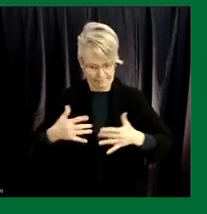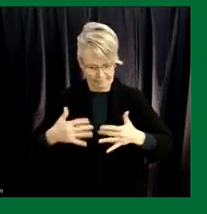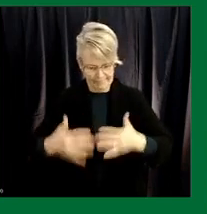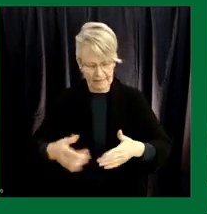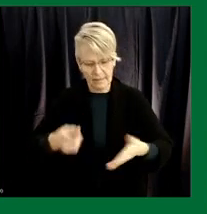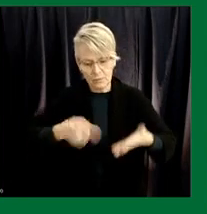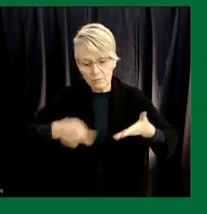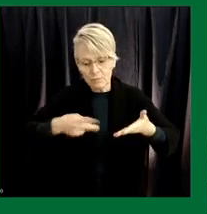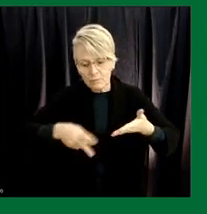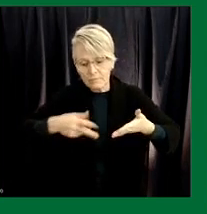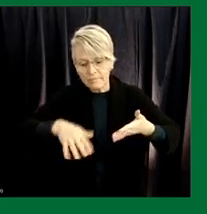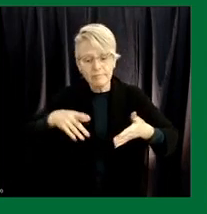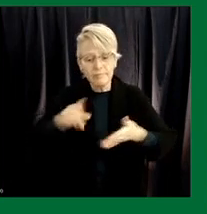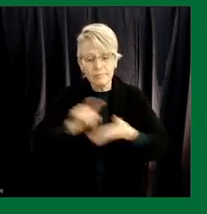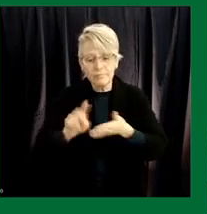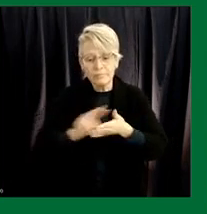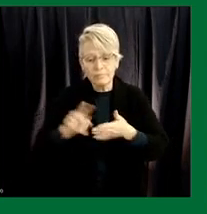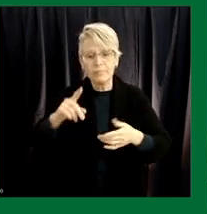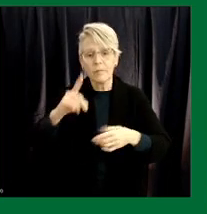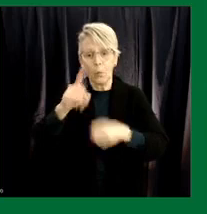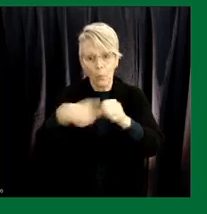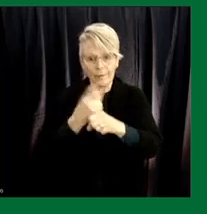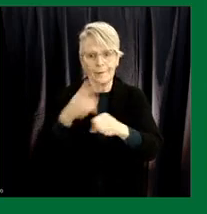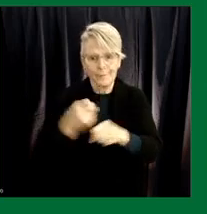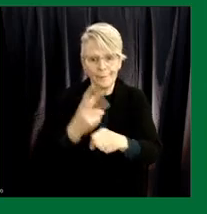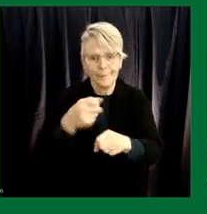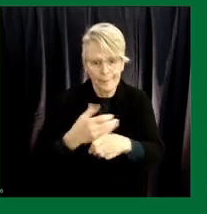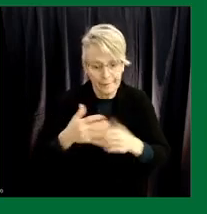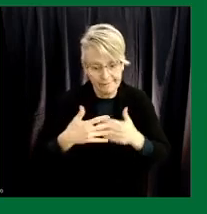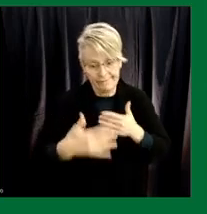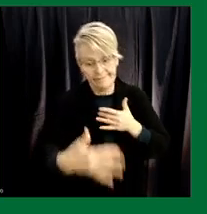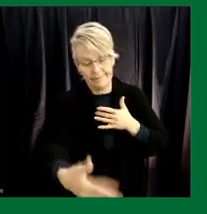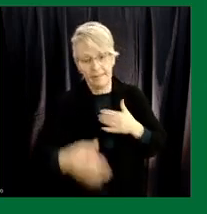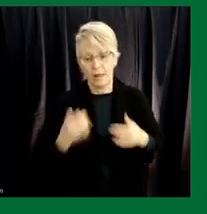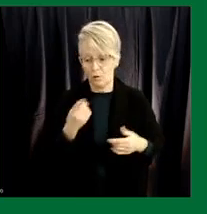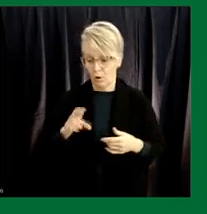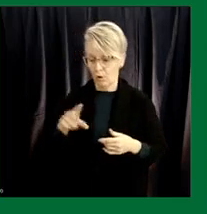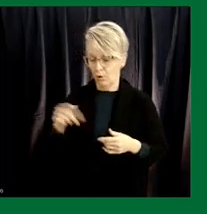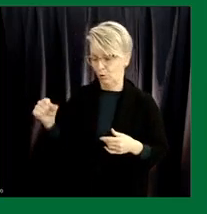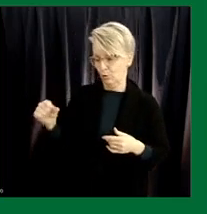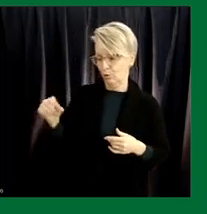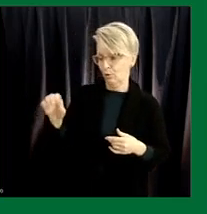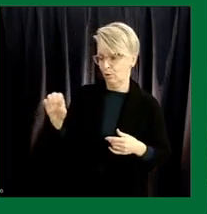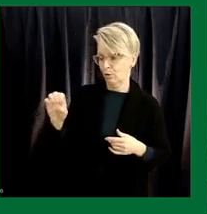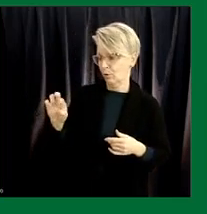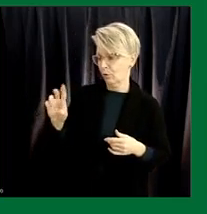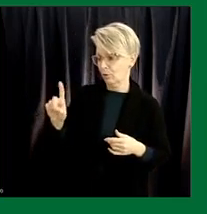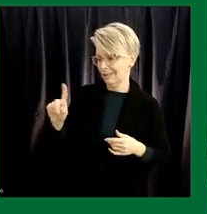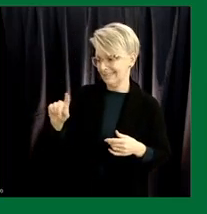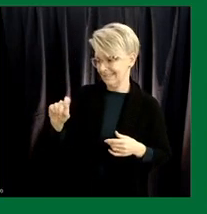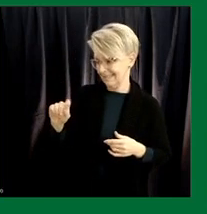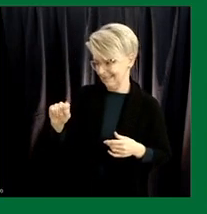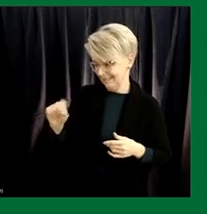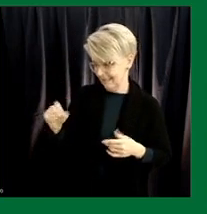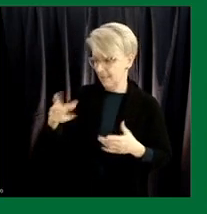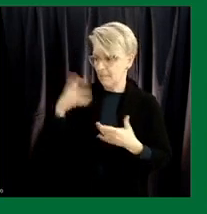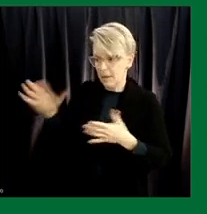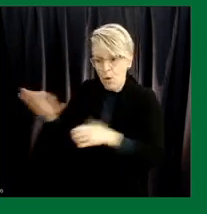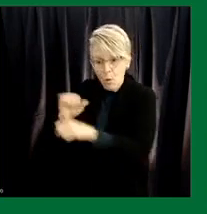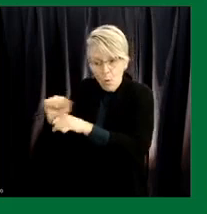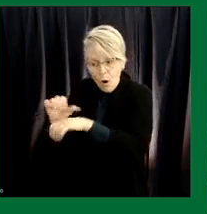weekdays and weeks but the next number of years and i think uh dr gertz would have something to add with respect to some of the work that they're already doing